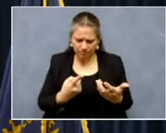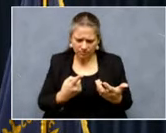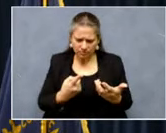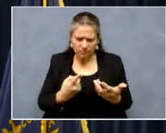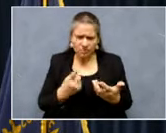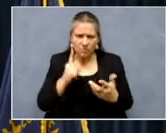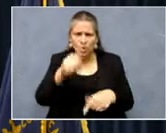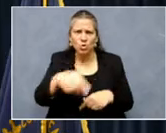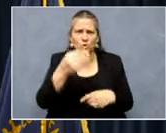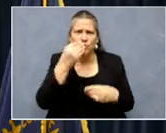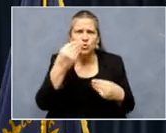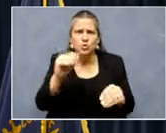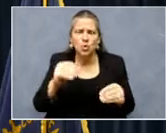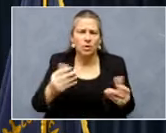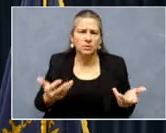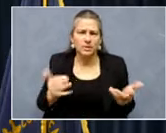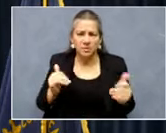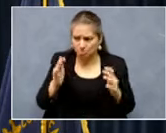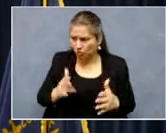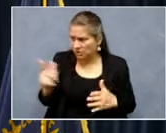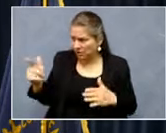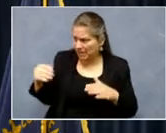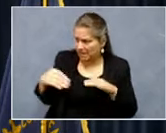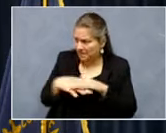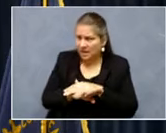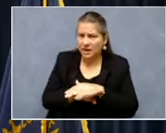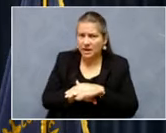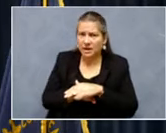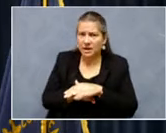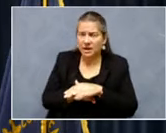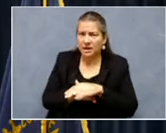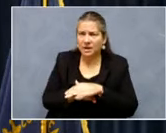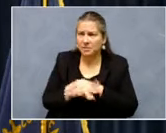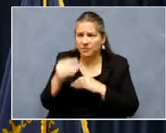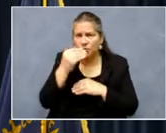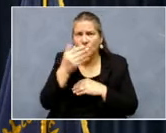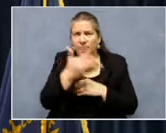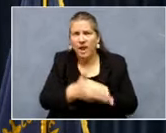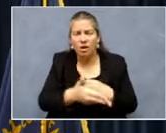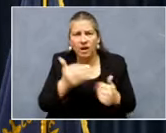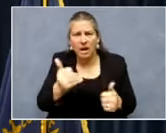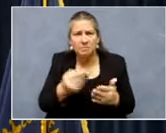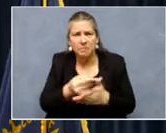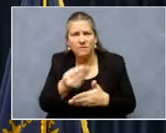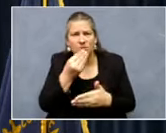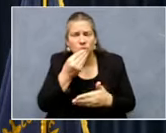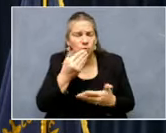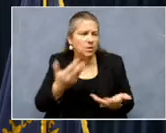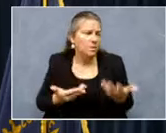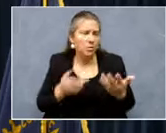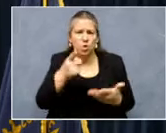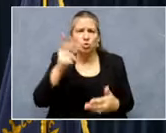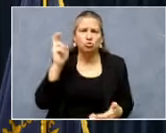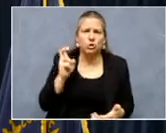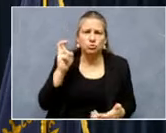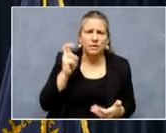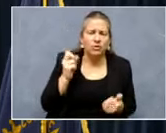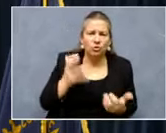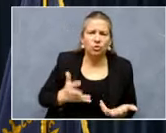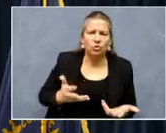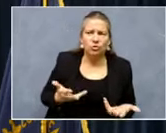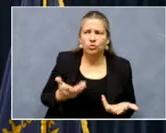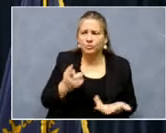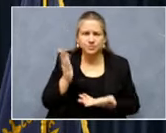grocery store. So when that person came in, I know there was food on the, on the shelves. You could be that truck driver, uh, that was taking